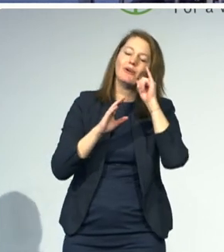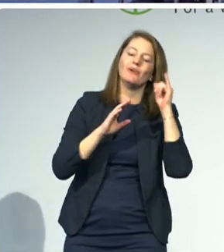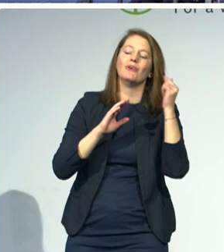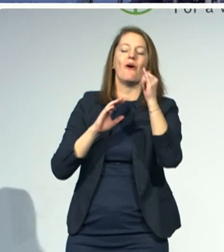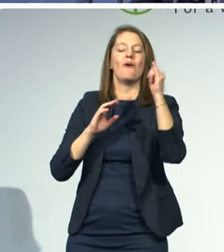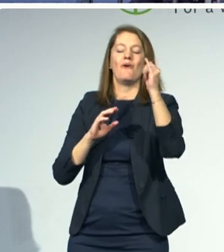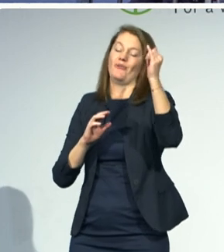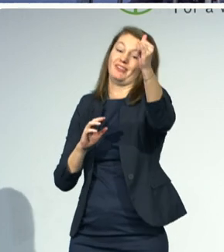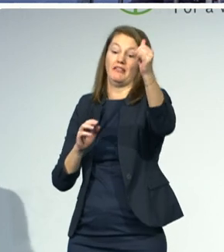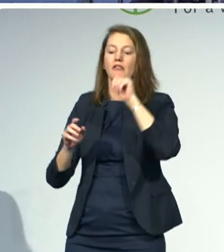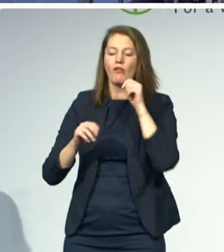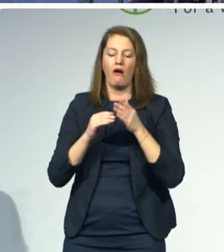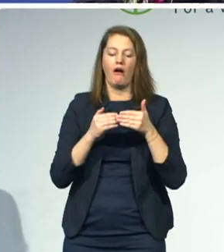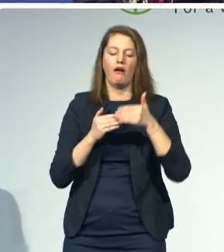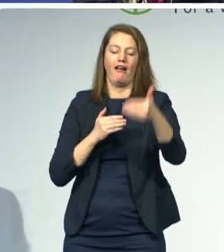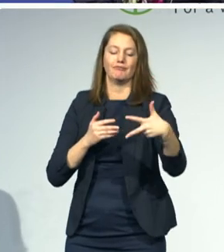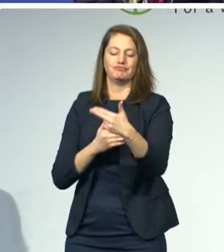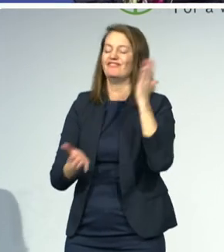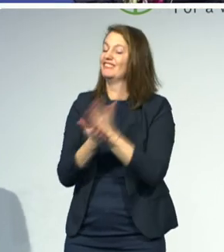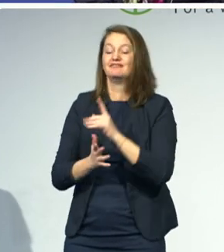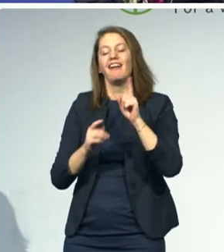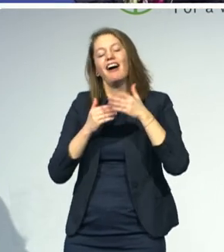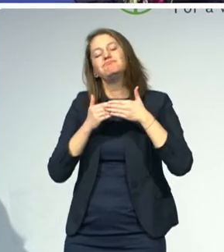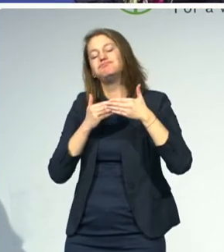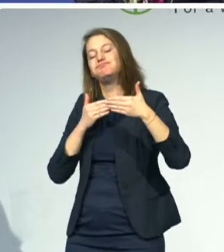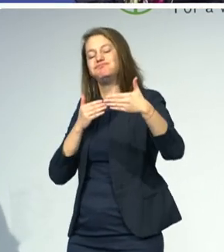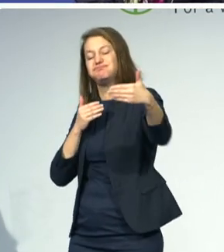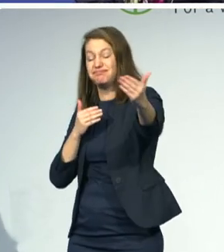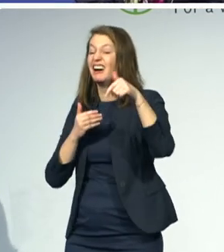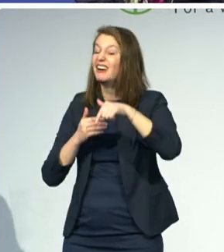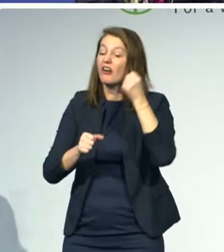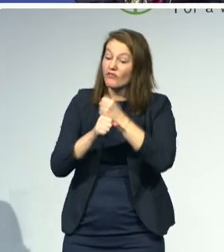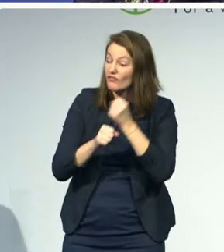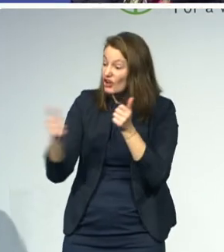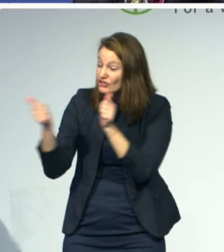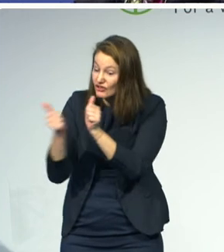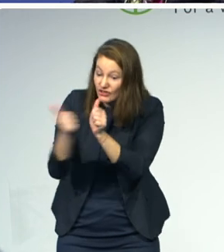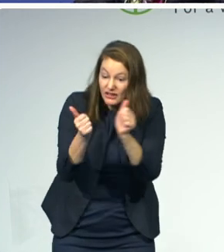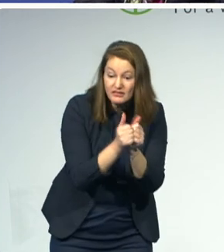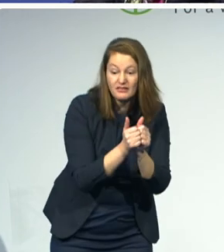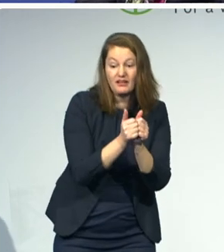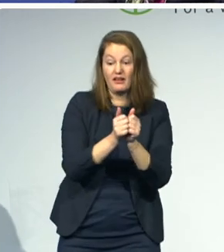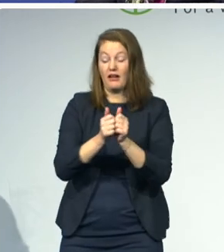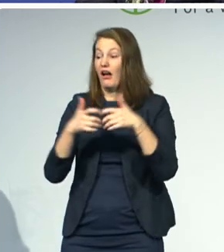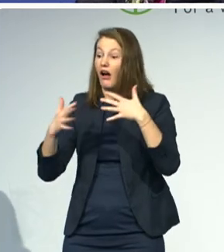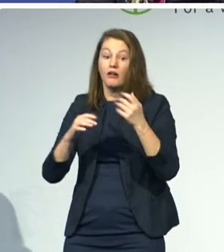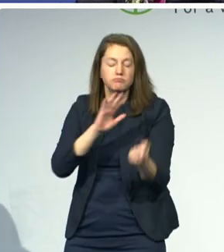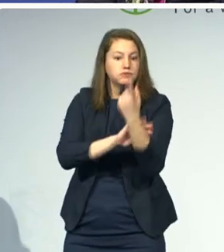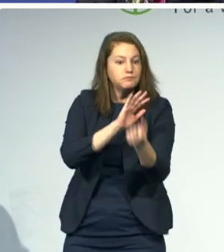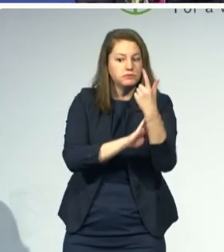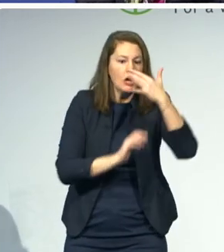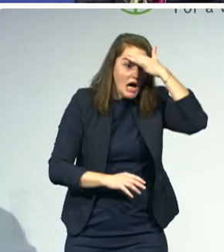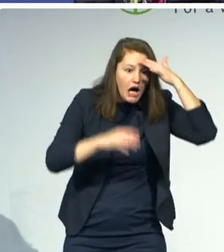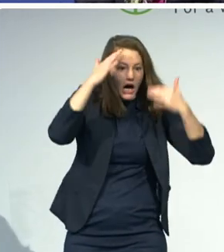and coordination and multiple understanding of these challenges and the multiplicity of opportunities that